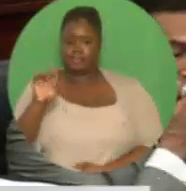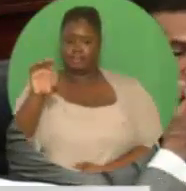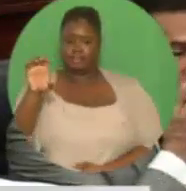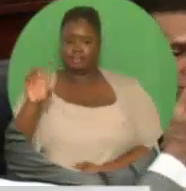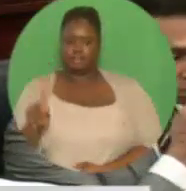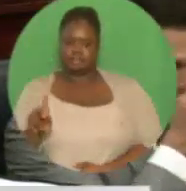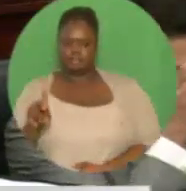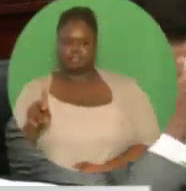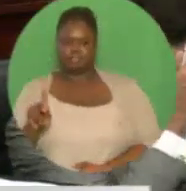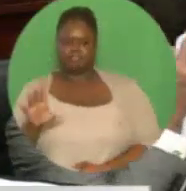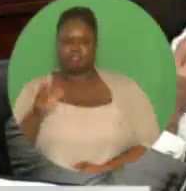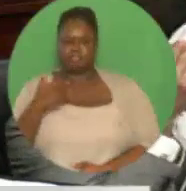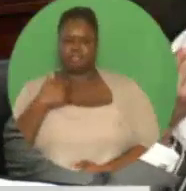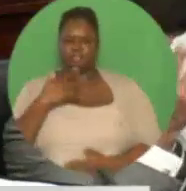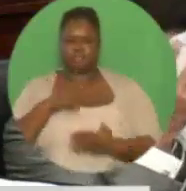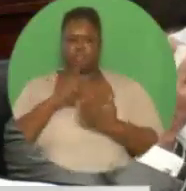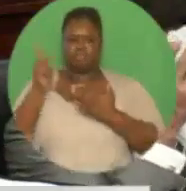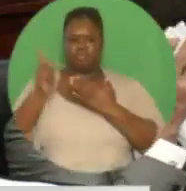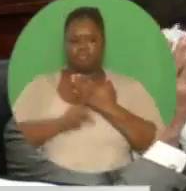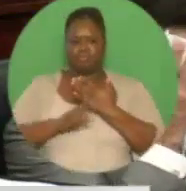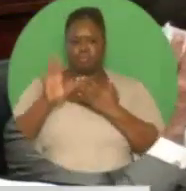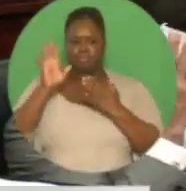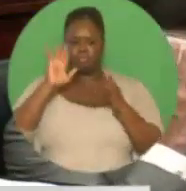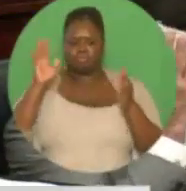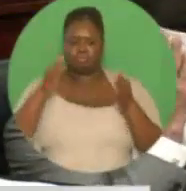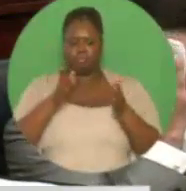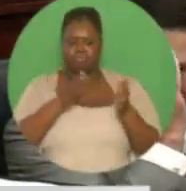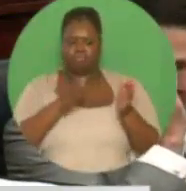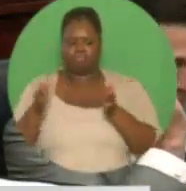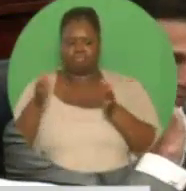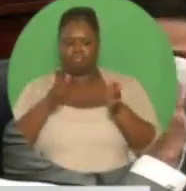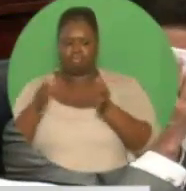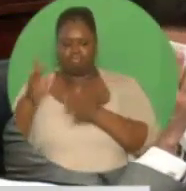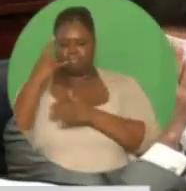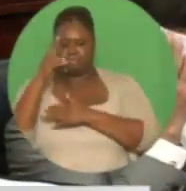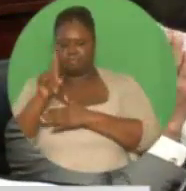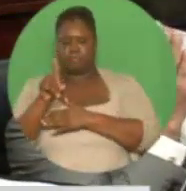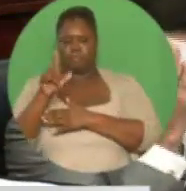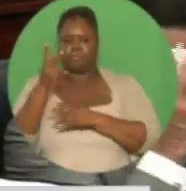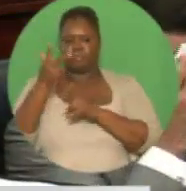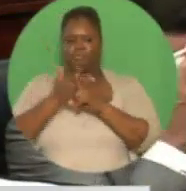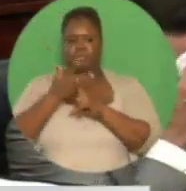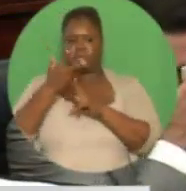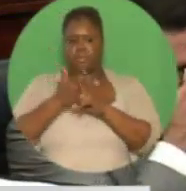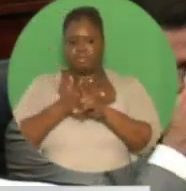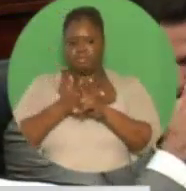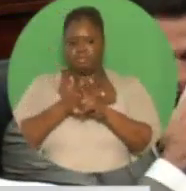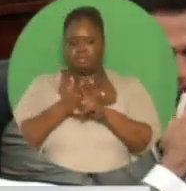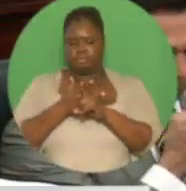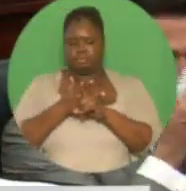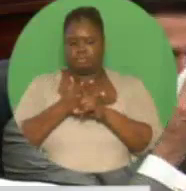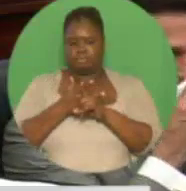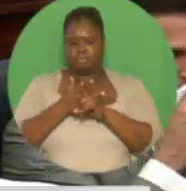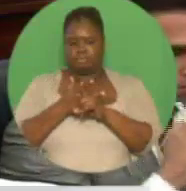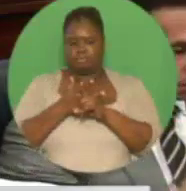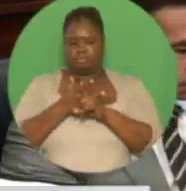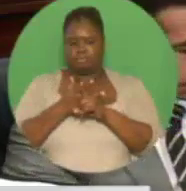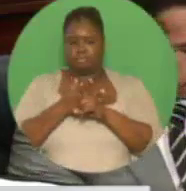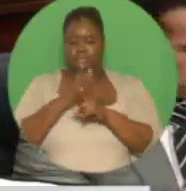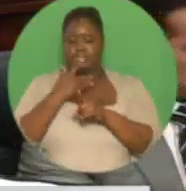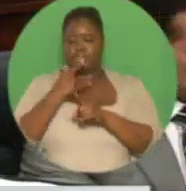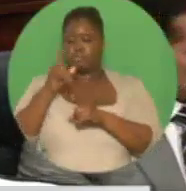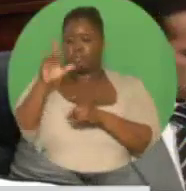construction period of 33 months, will generate 1,000 jobs during the construction period, and another 1